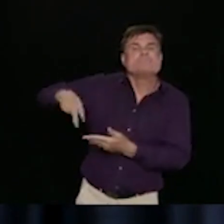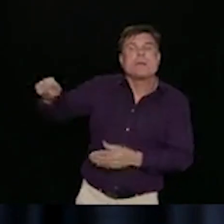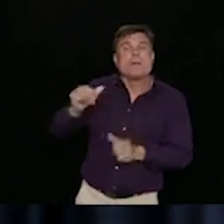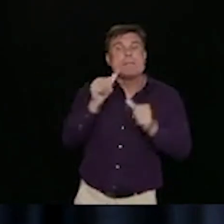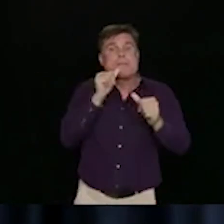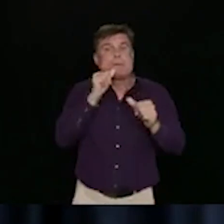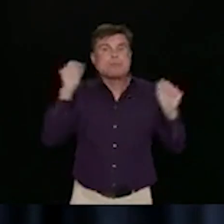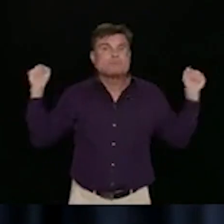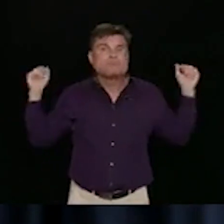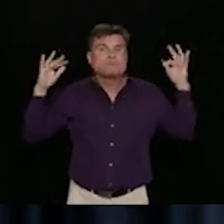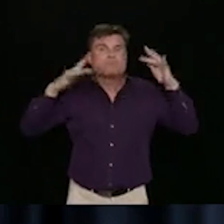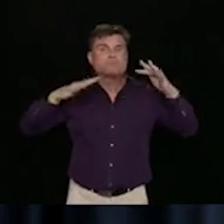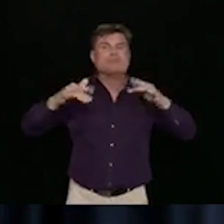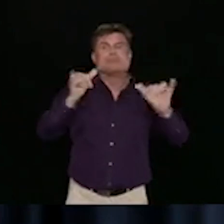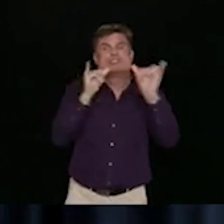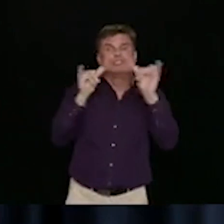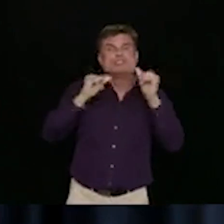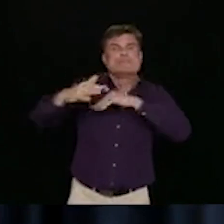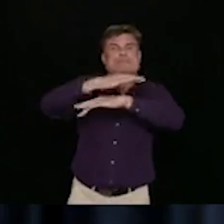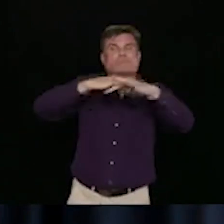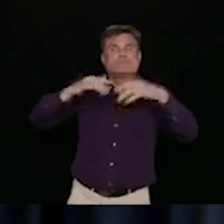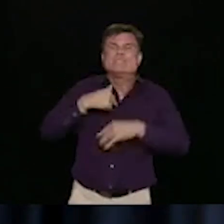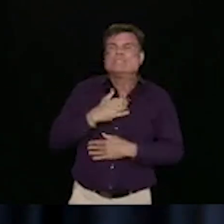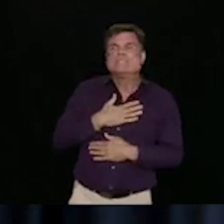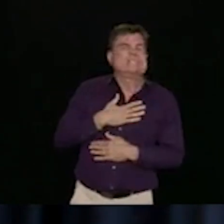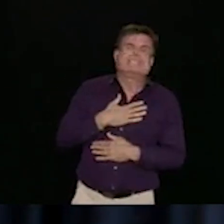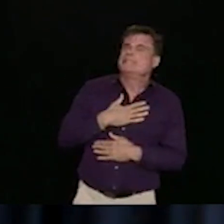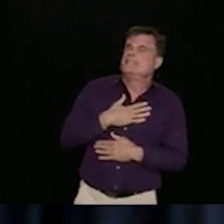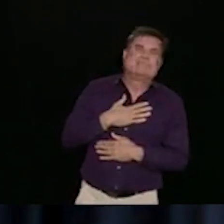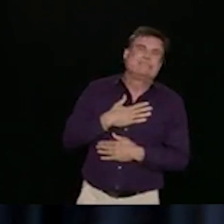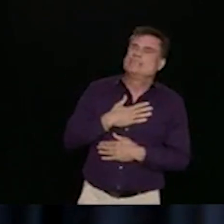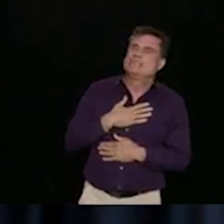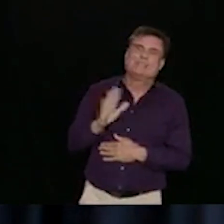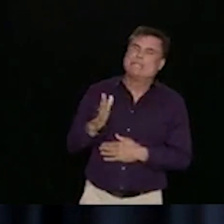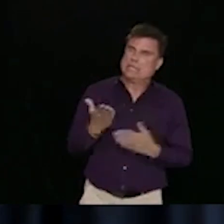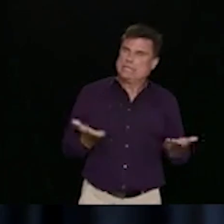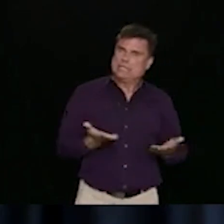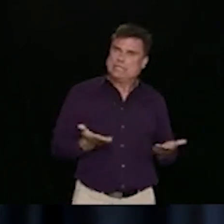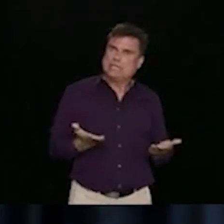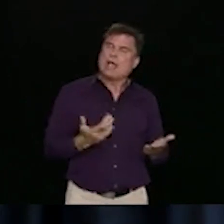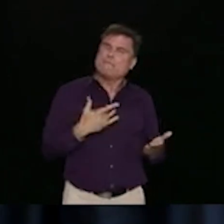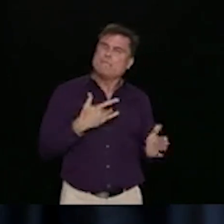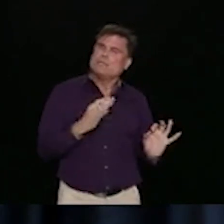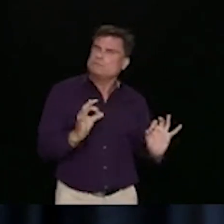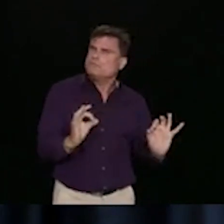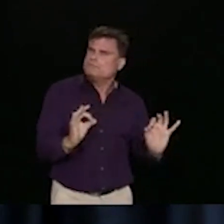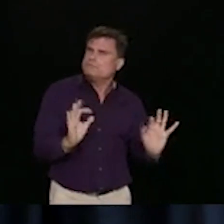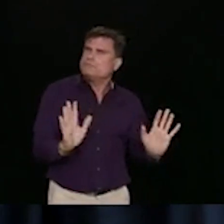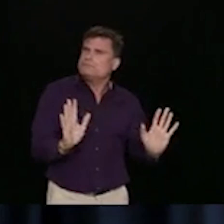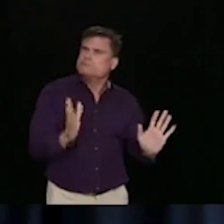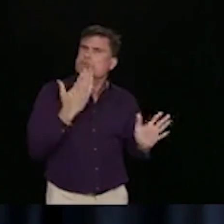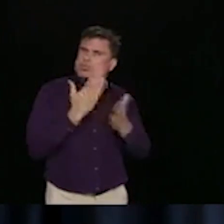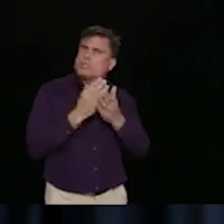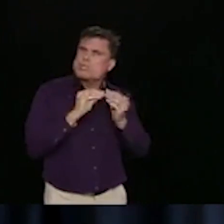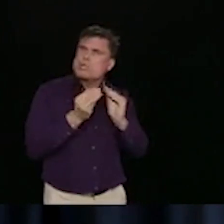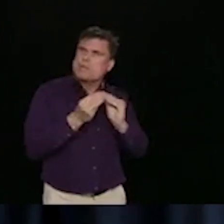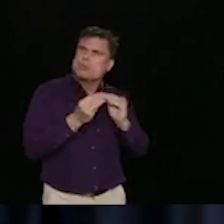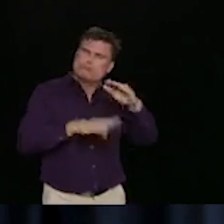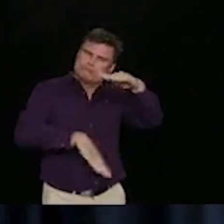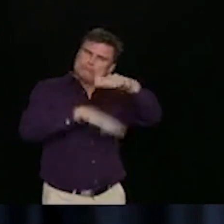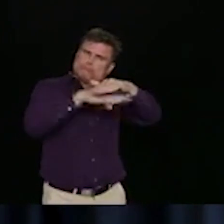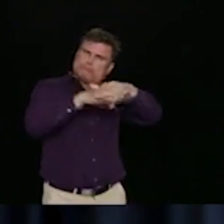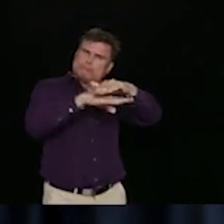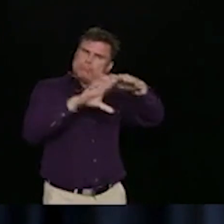consistent with 50. 50 is a reasonable number, as I've said many times, there's no magic or science behind it.